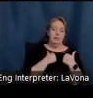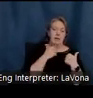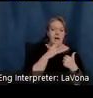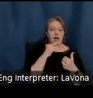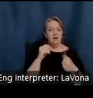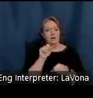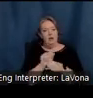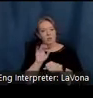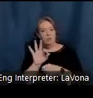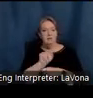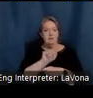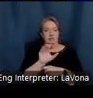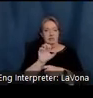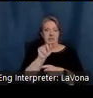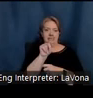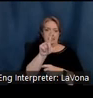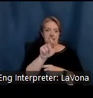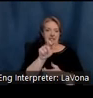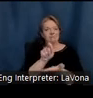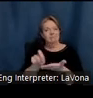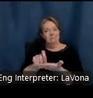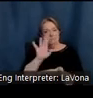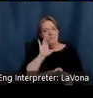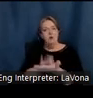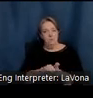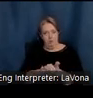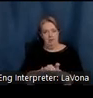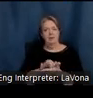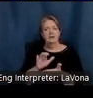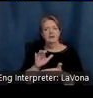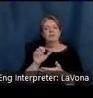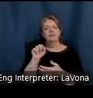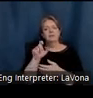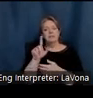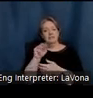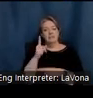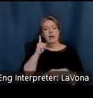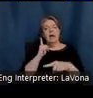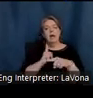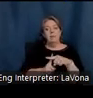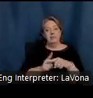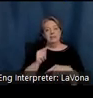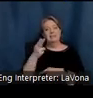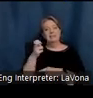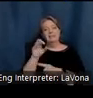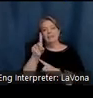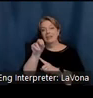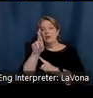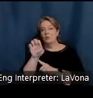written by Selma Steele and Theodore L. Steele, who is T.C. Steele's grandson.